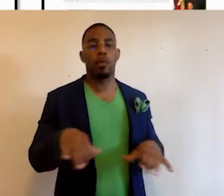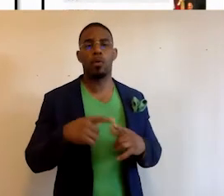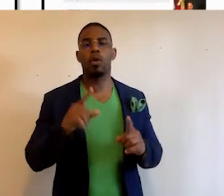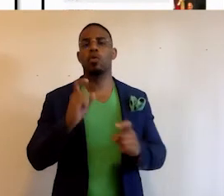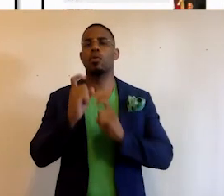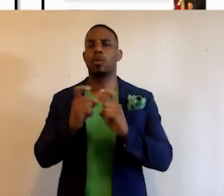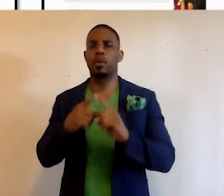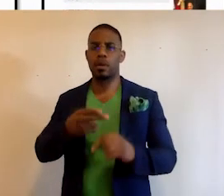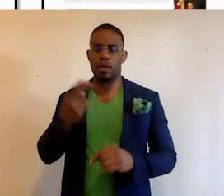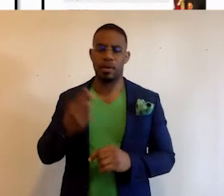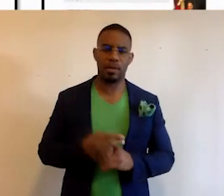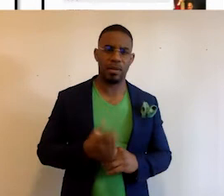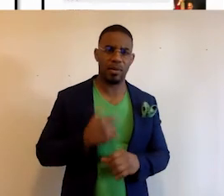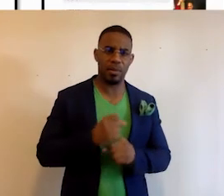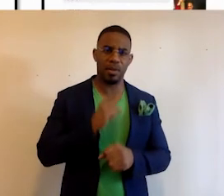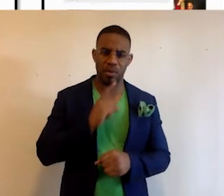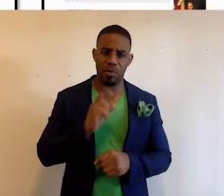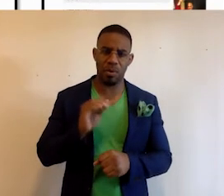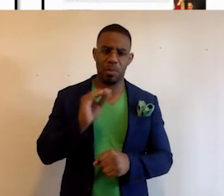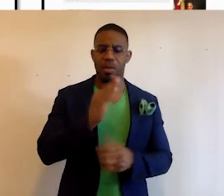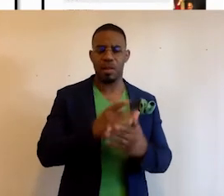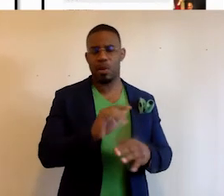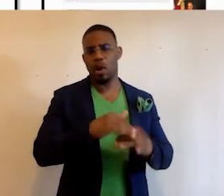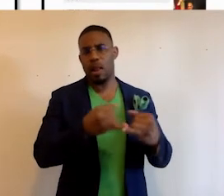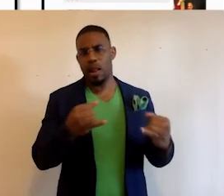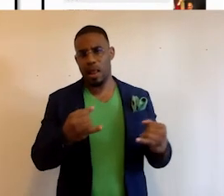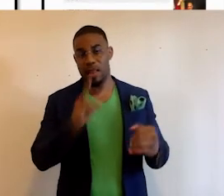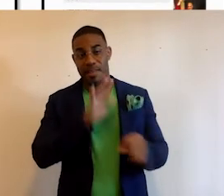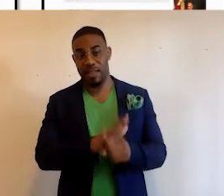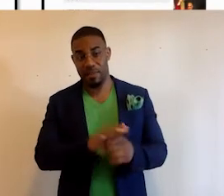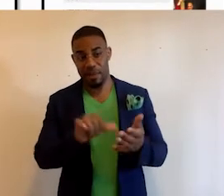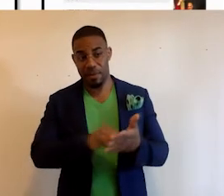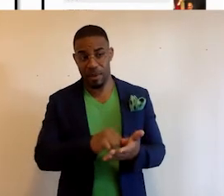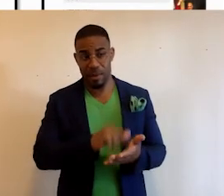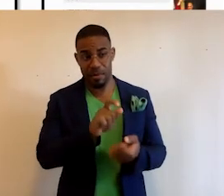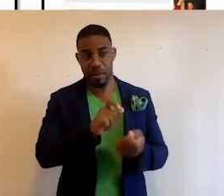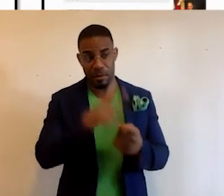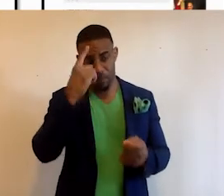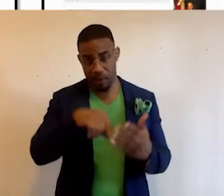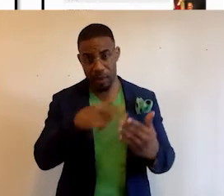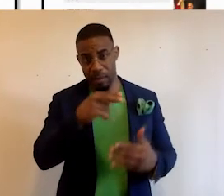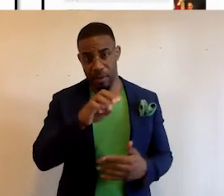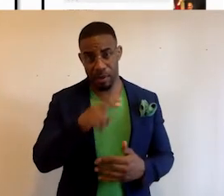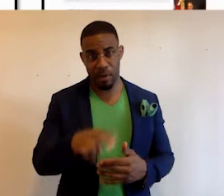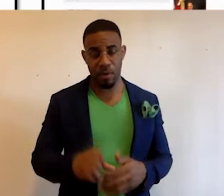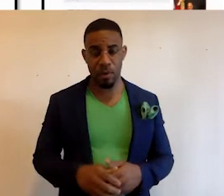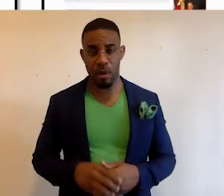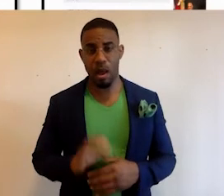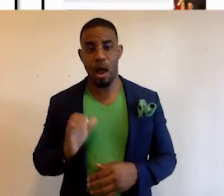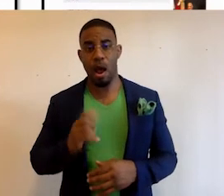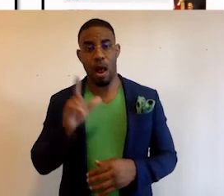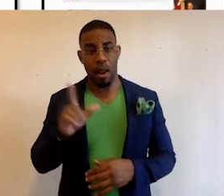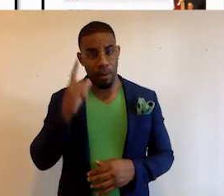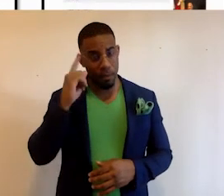have contributed to history. And so we're making sure we put some of them online with dedicated pages, specifically for those HBCUs. Our